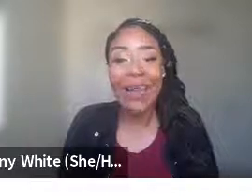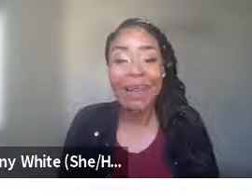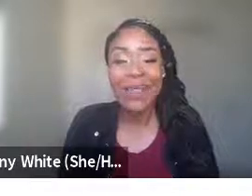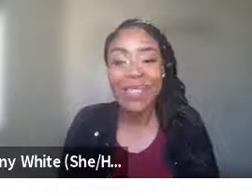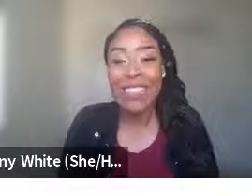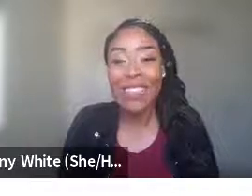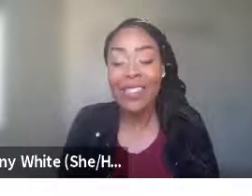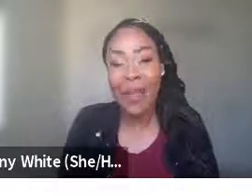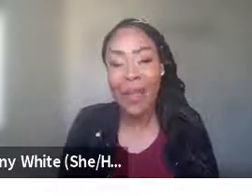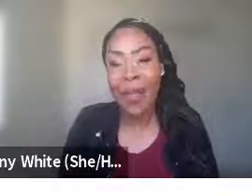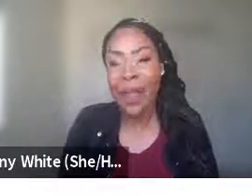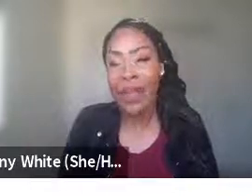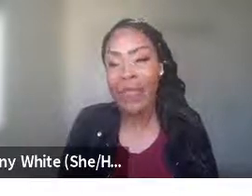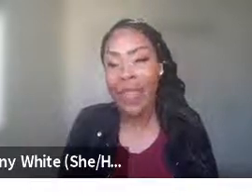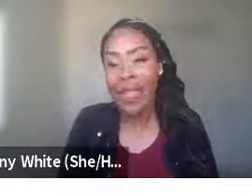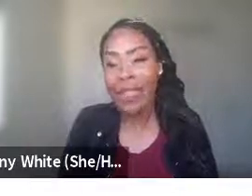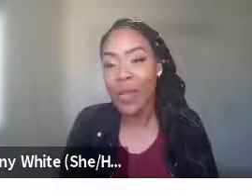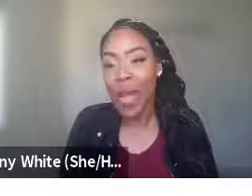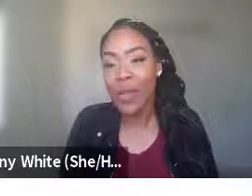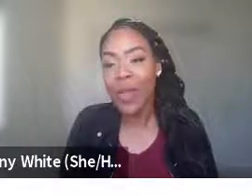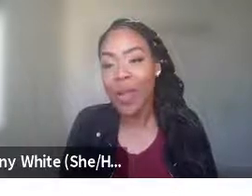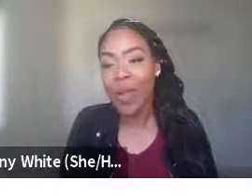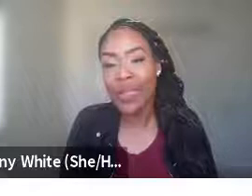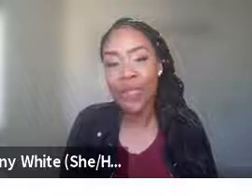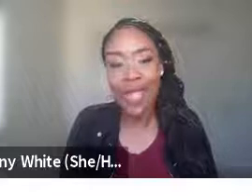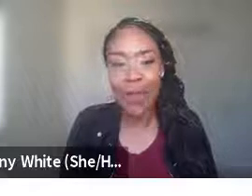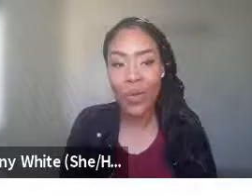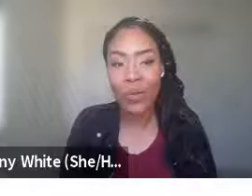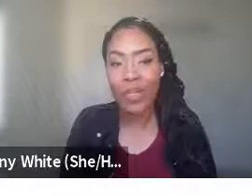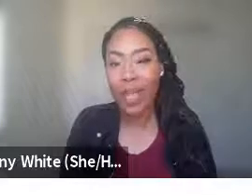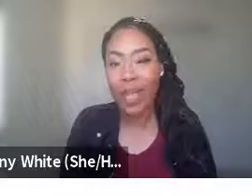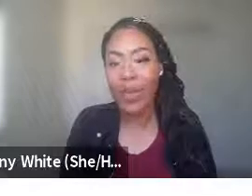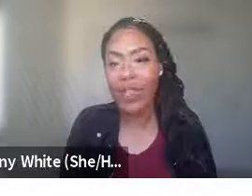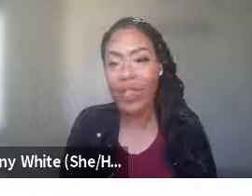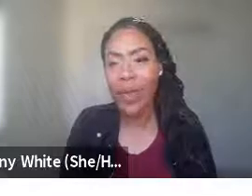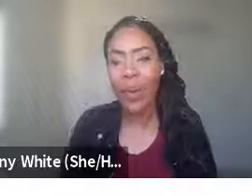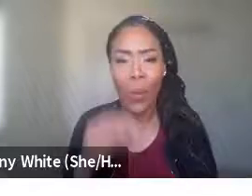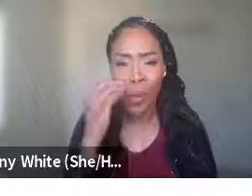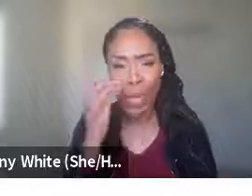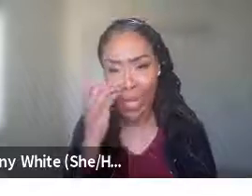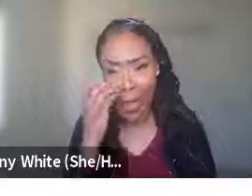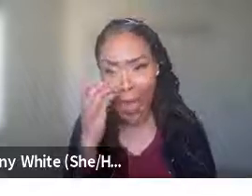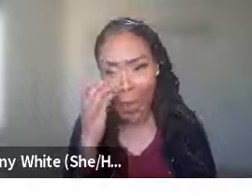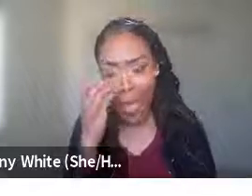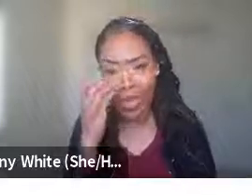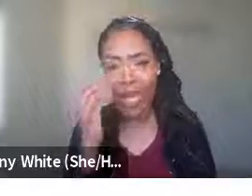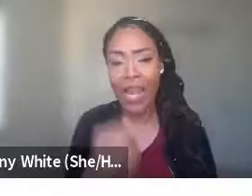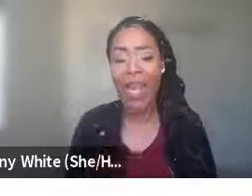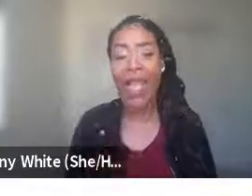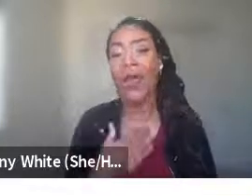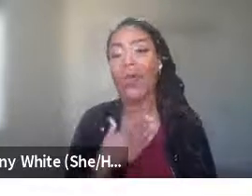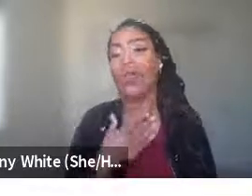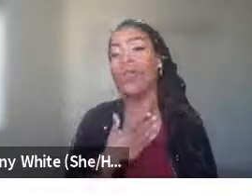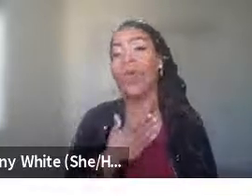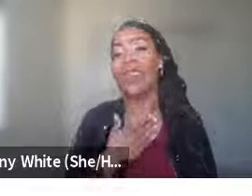like talking about Raiders fans. And so I grew up in a Steelers household. And so we had a